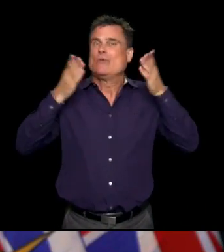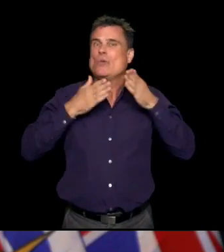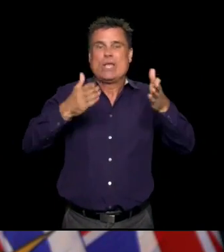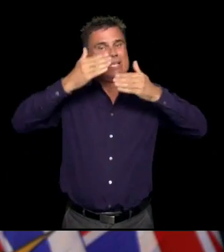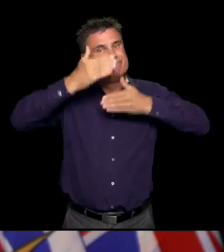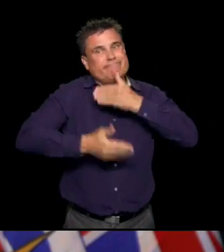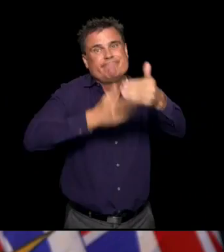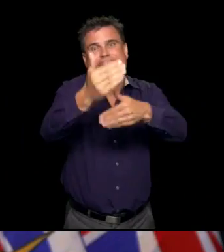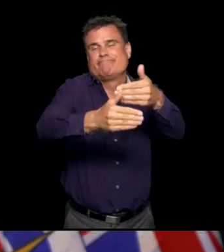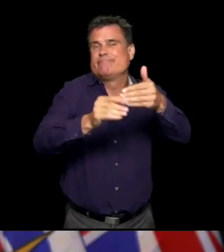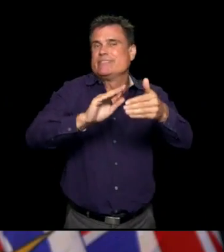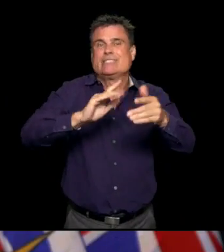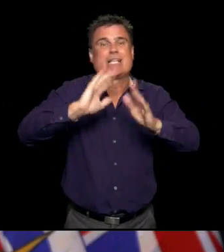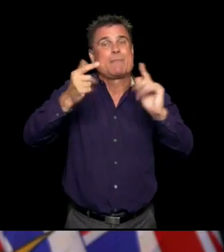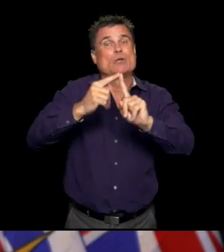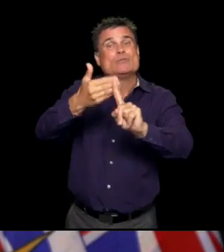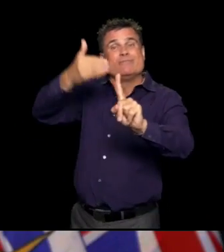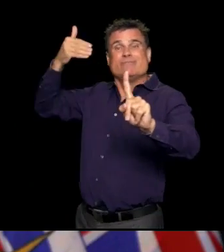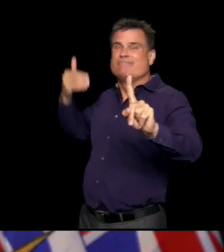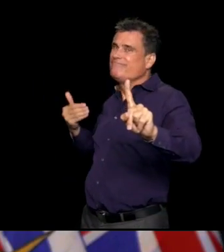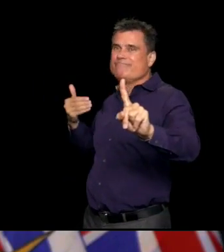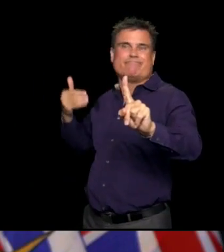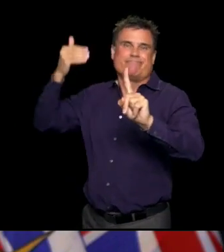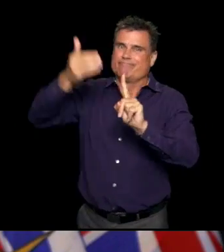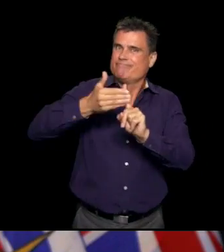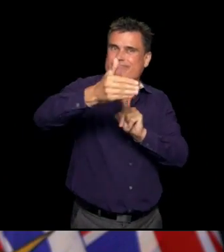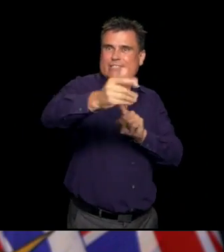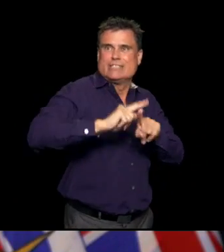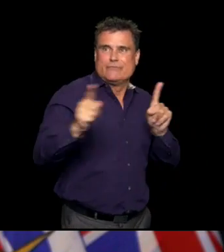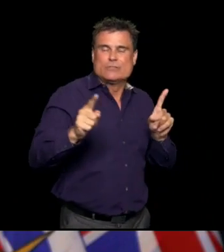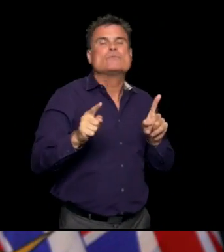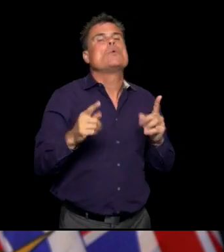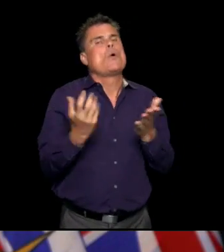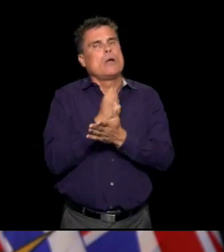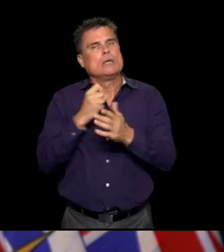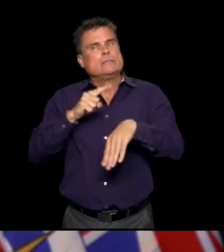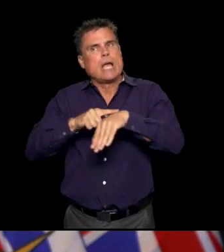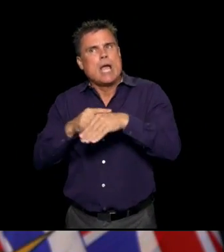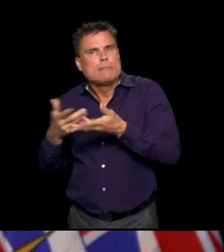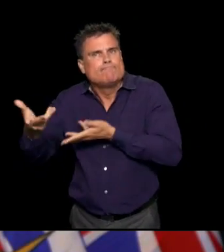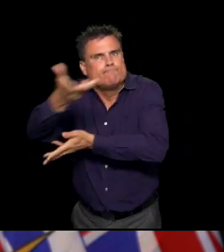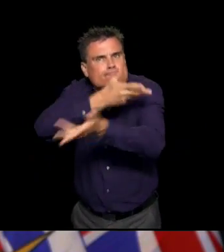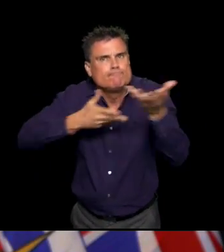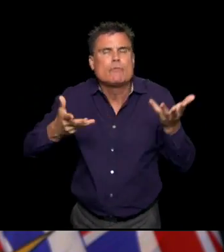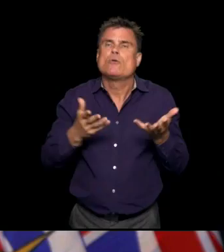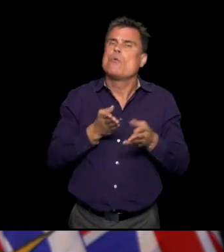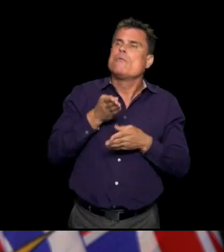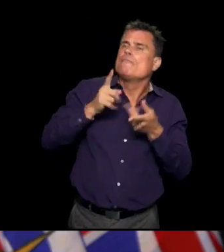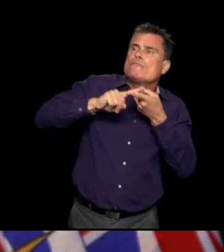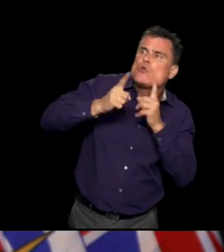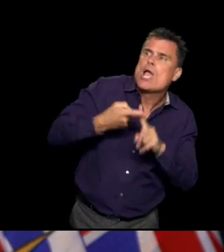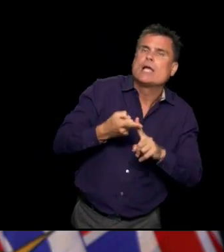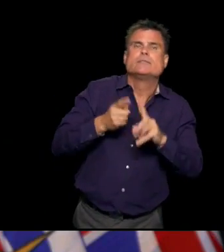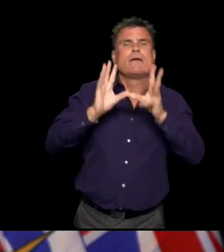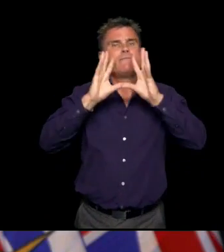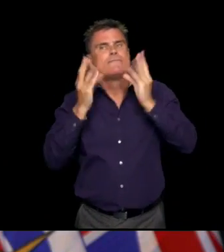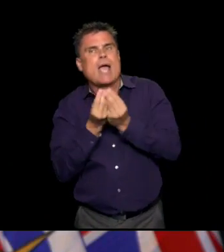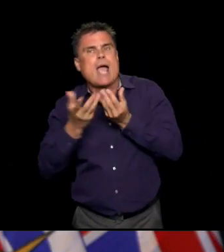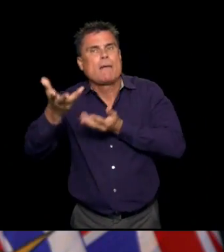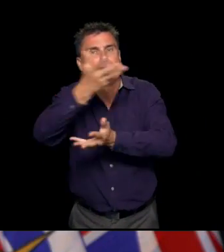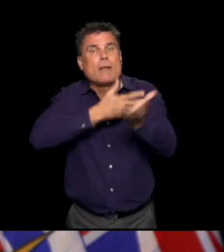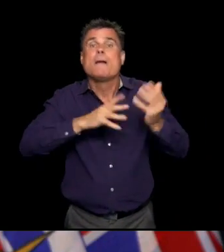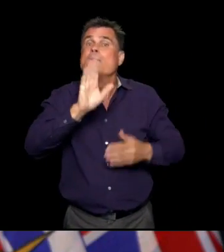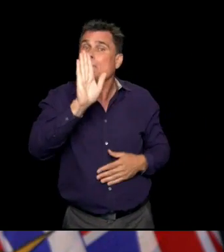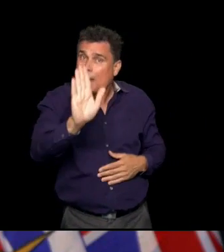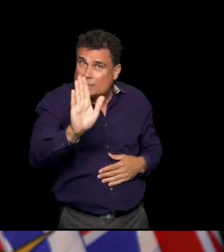Or spending time with our friends and family. But what remains the same across BC is our commitment